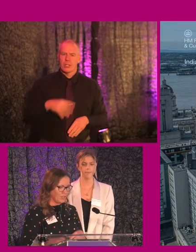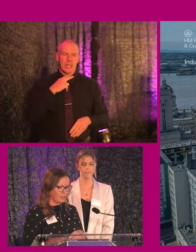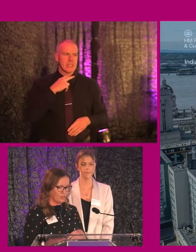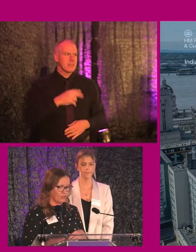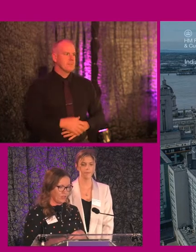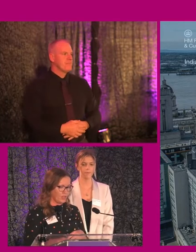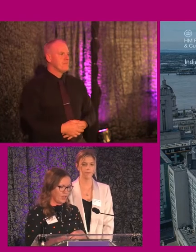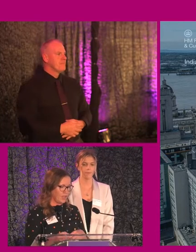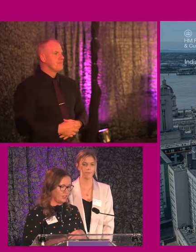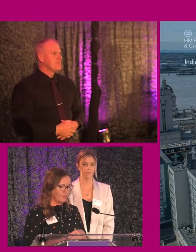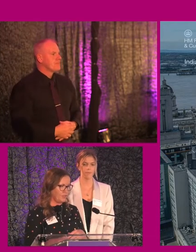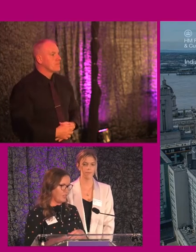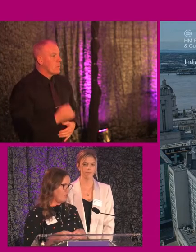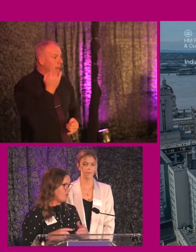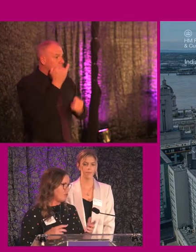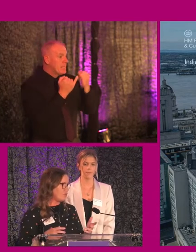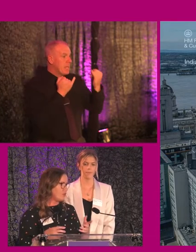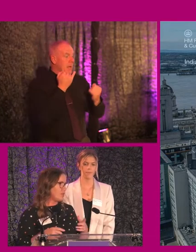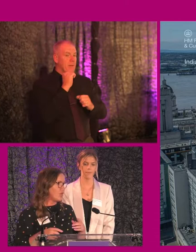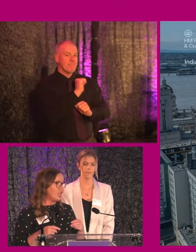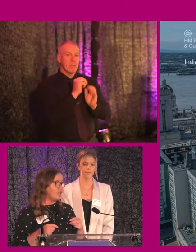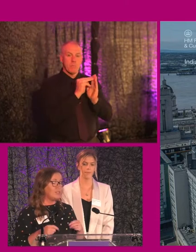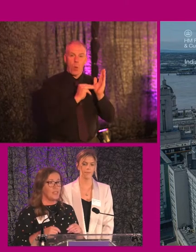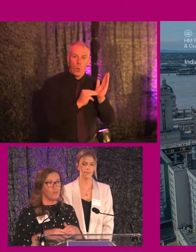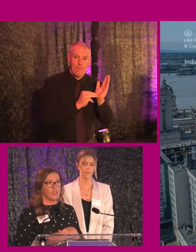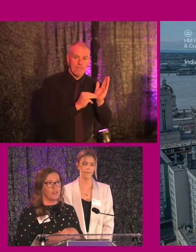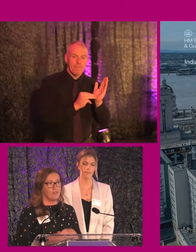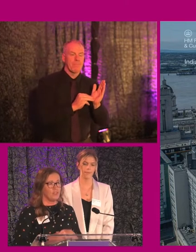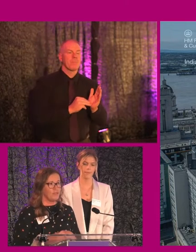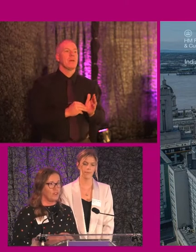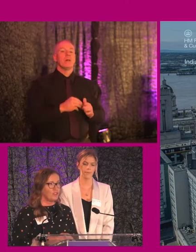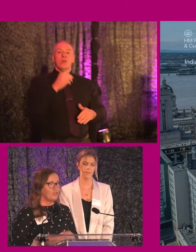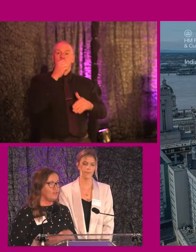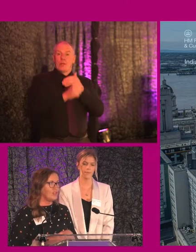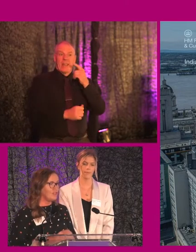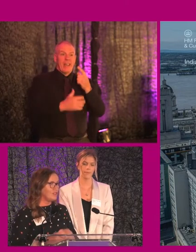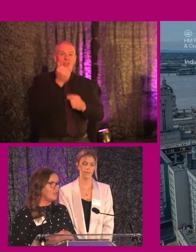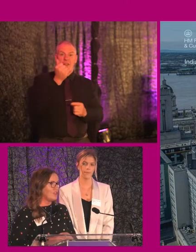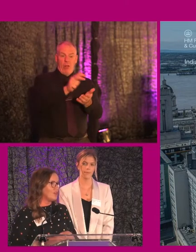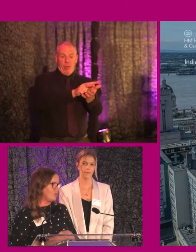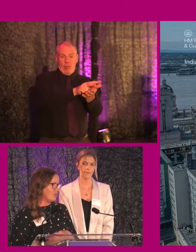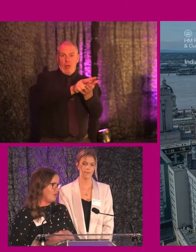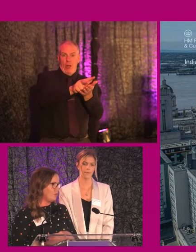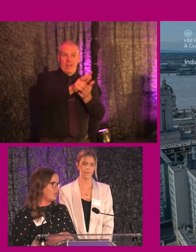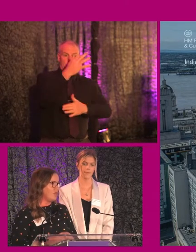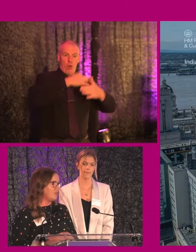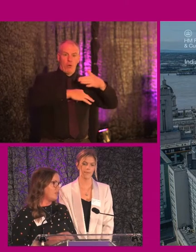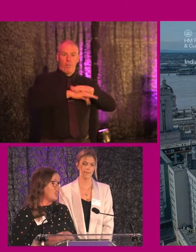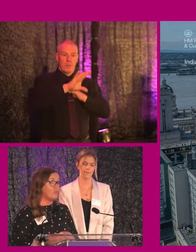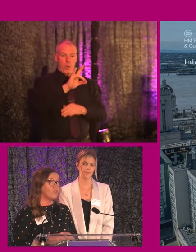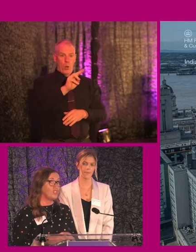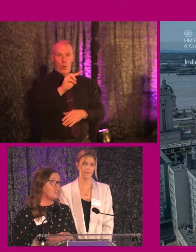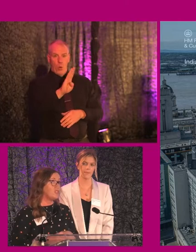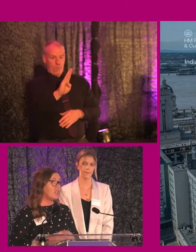give you an idea of the scale of our programme, to date, have delivered 13 government hubs. And